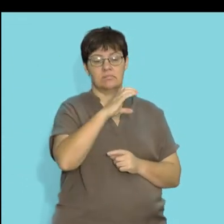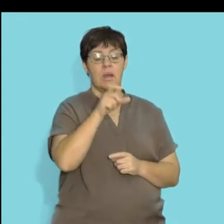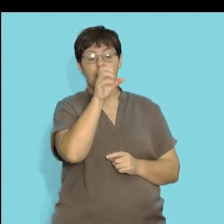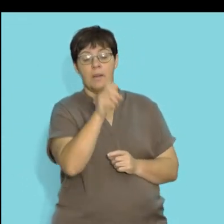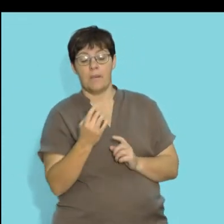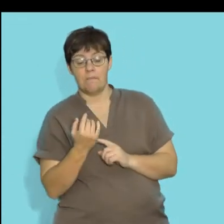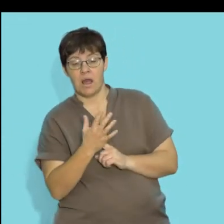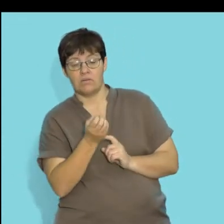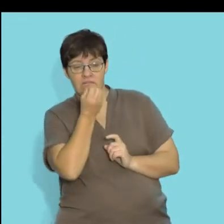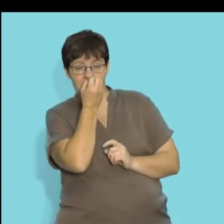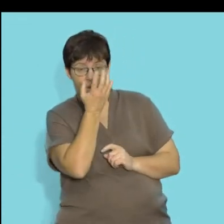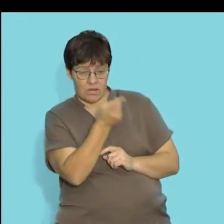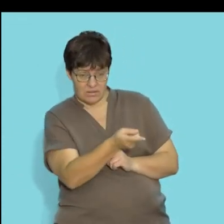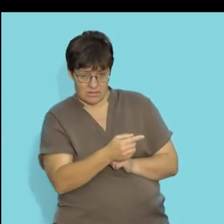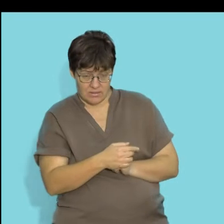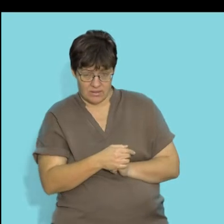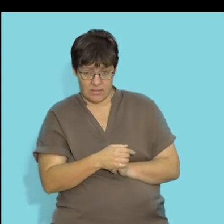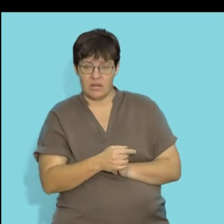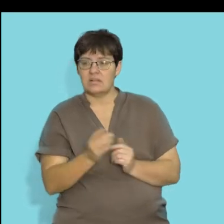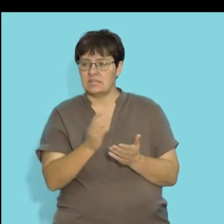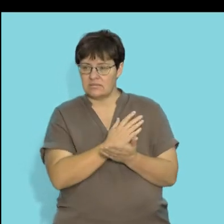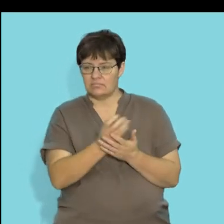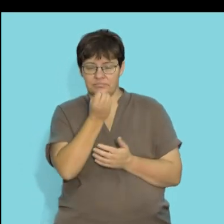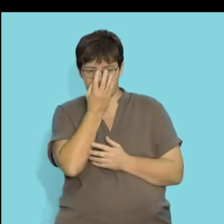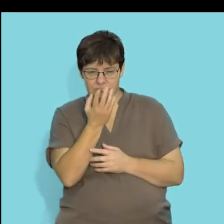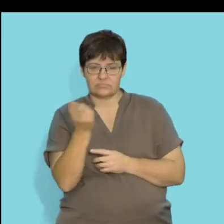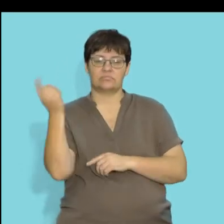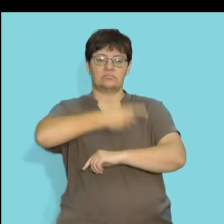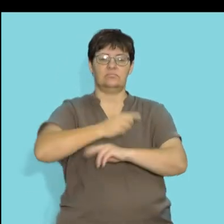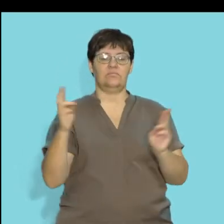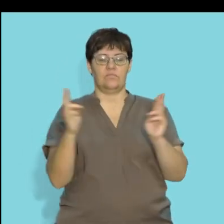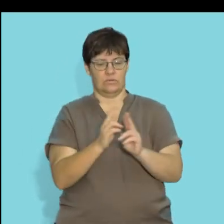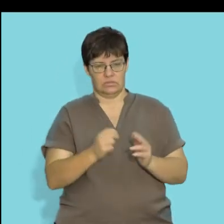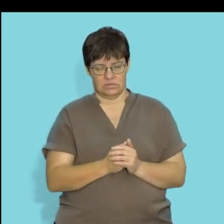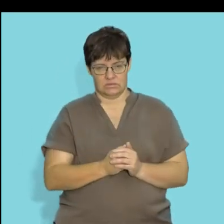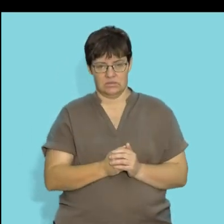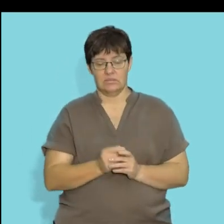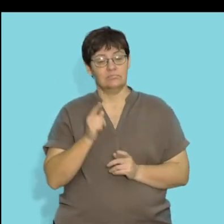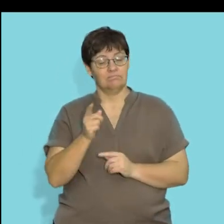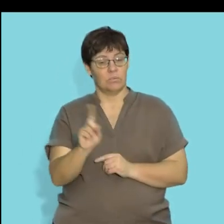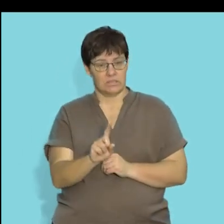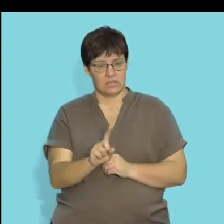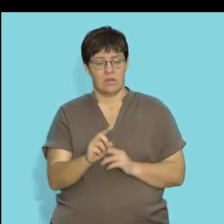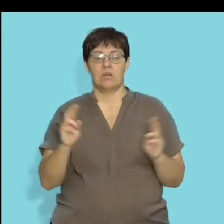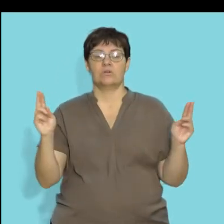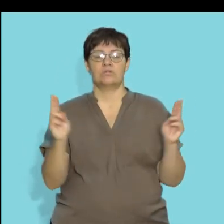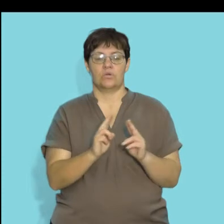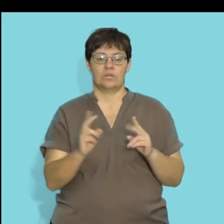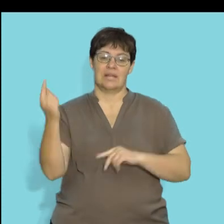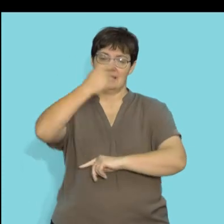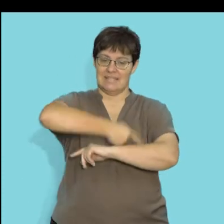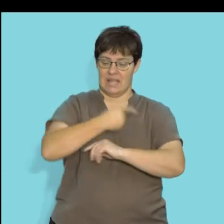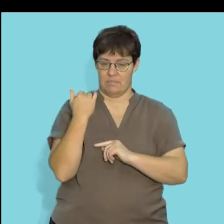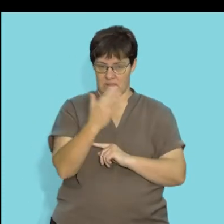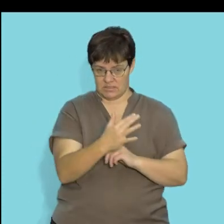when a plant flowers. We know that some plants will flower when the days are short, and we refer to them as your short